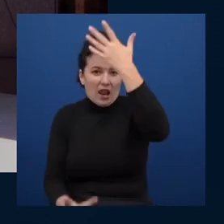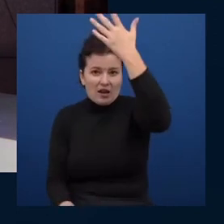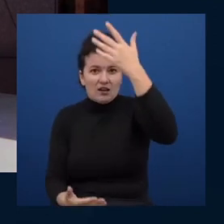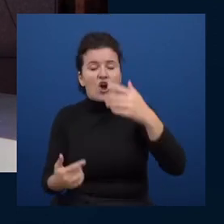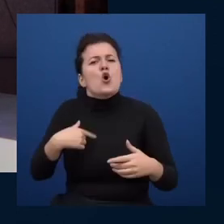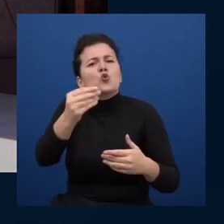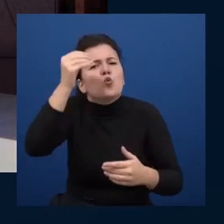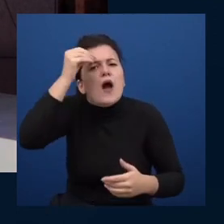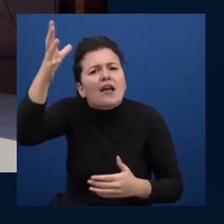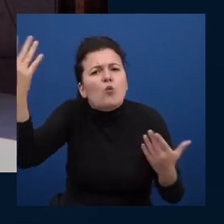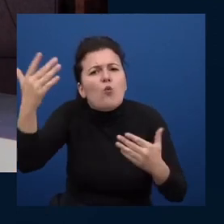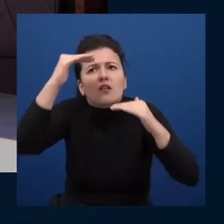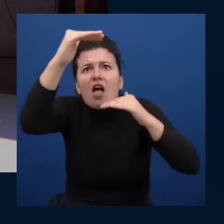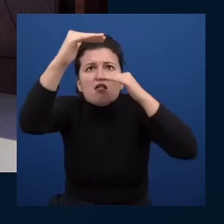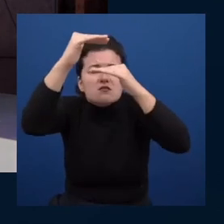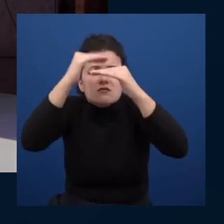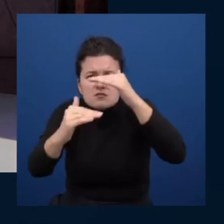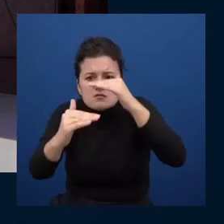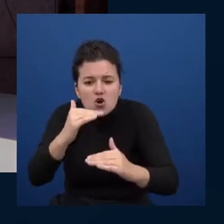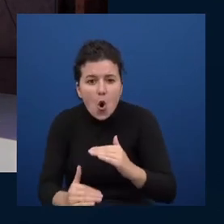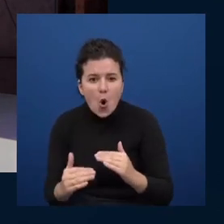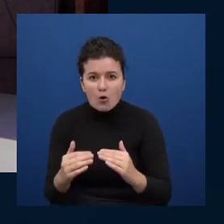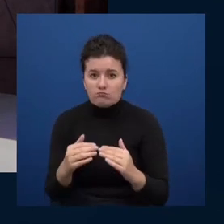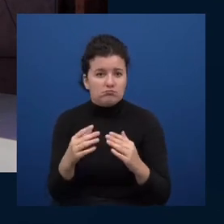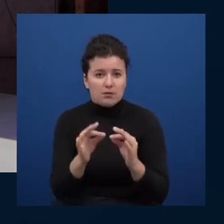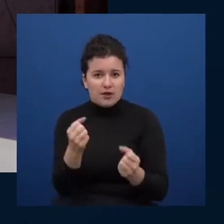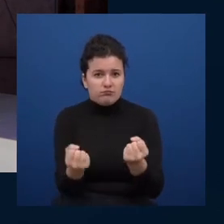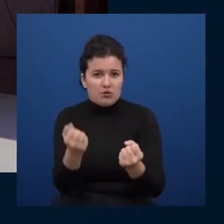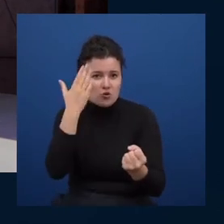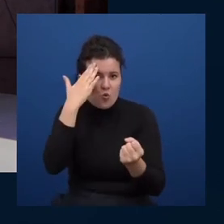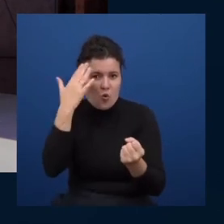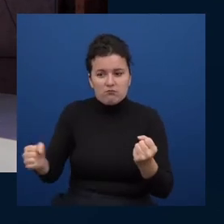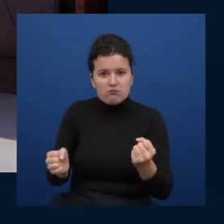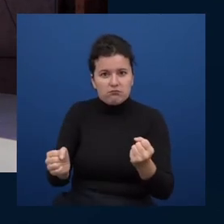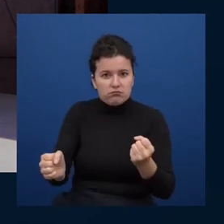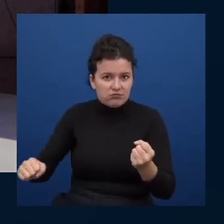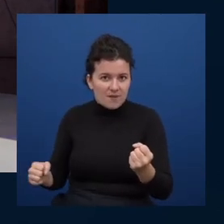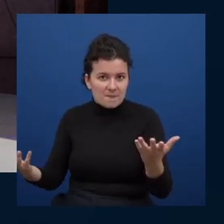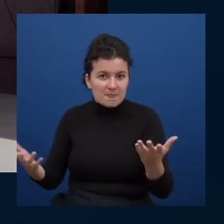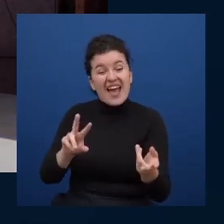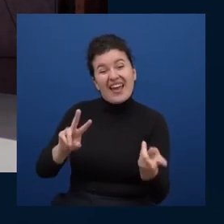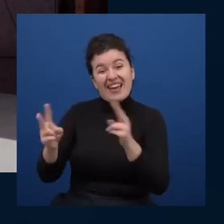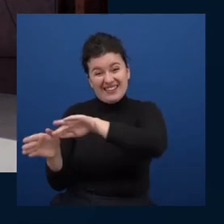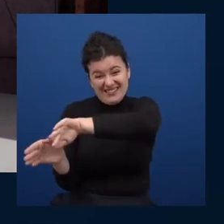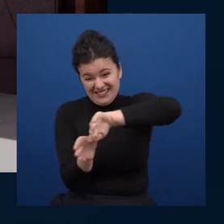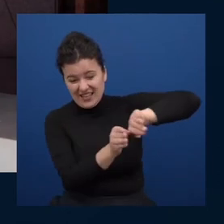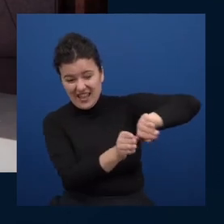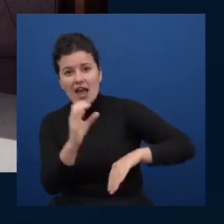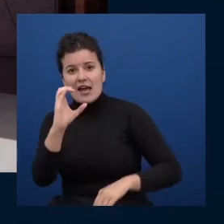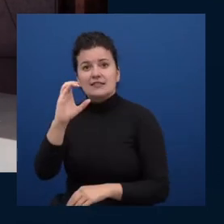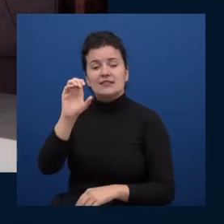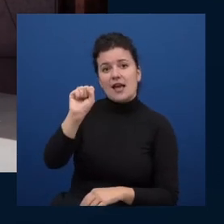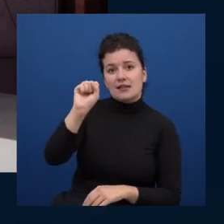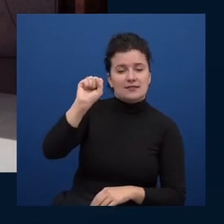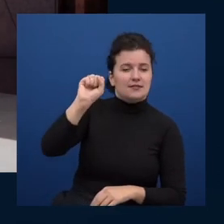be well if you are working at an agency and you're doing cms websites maybe you need to know html